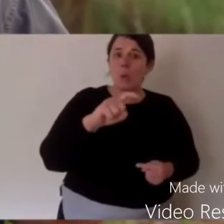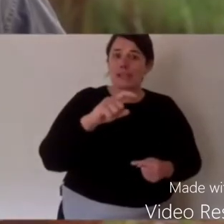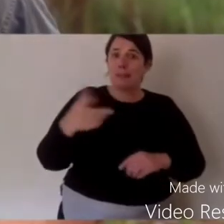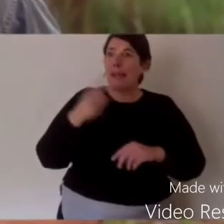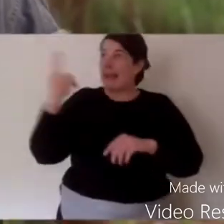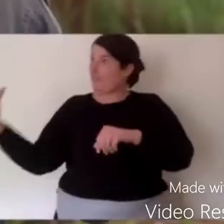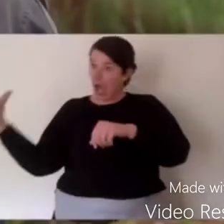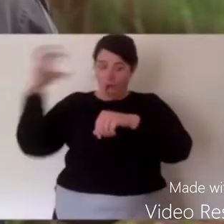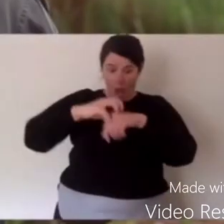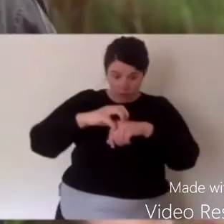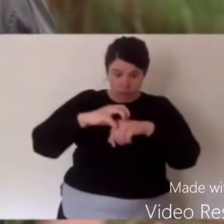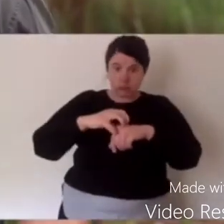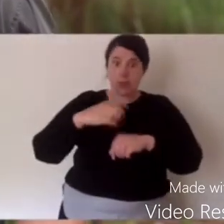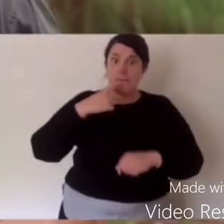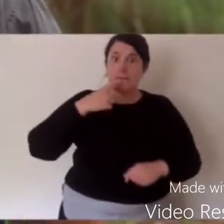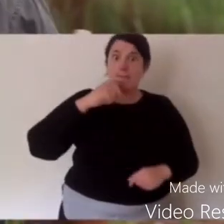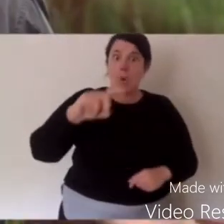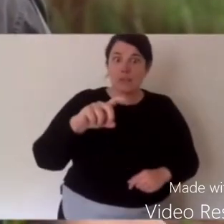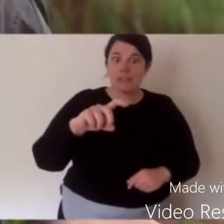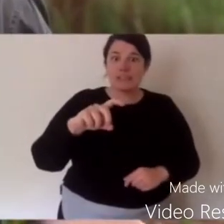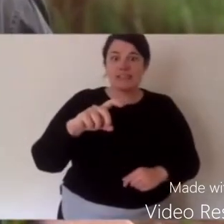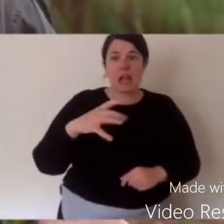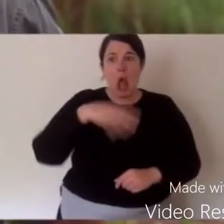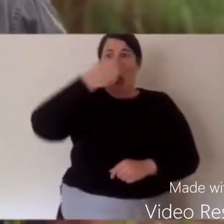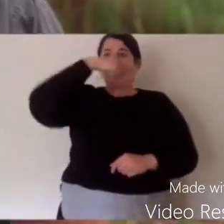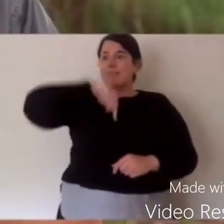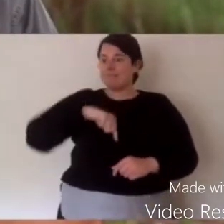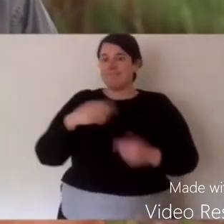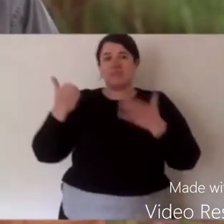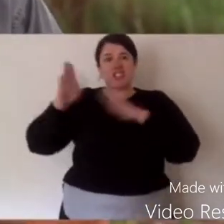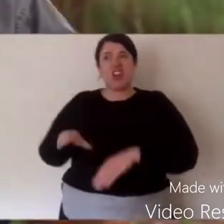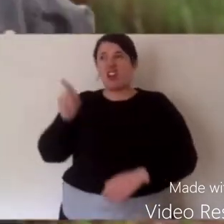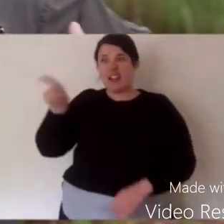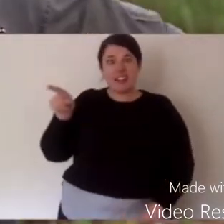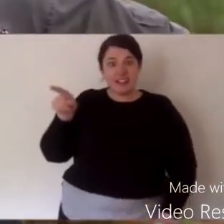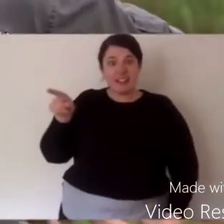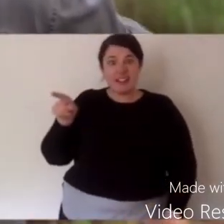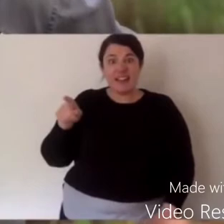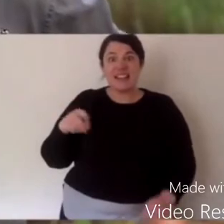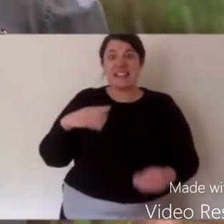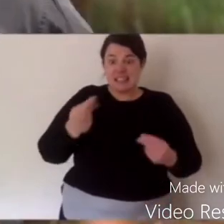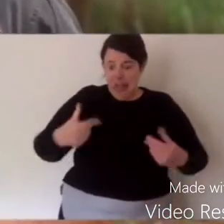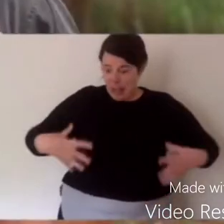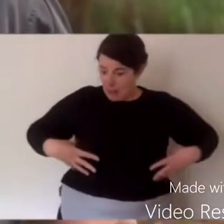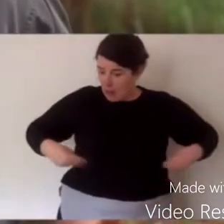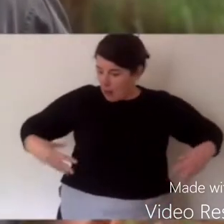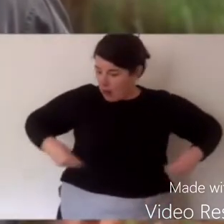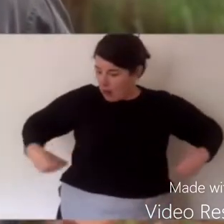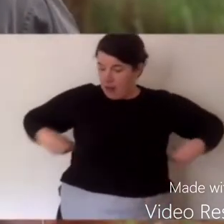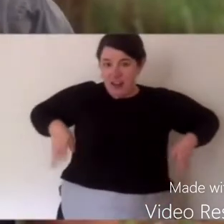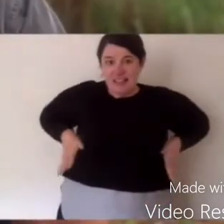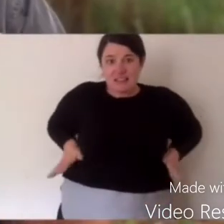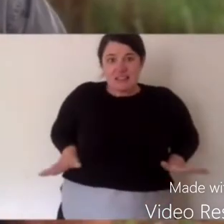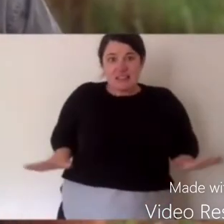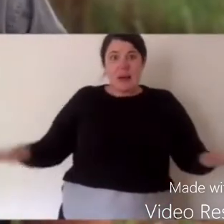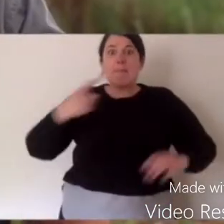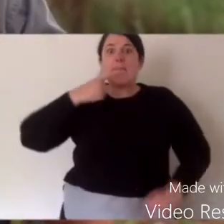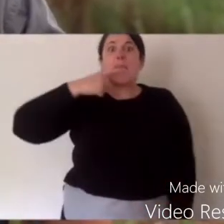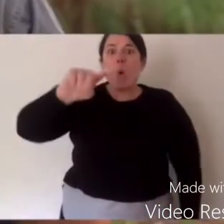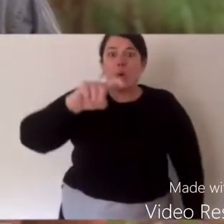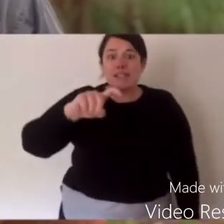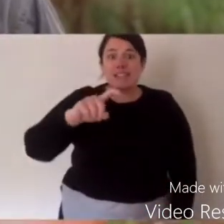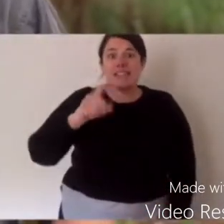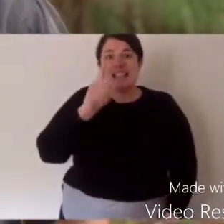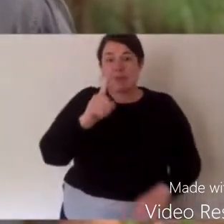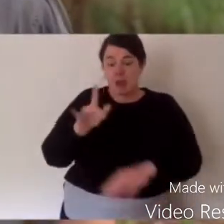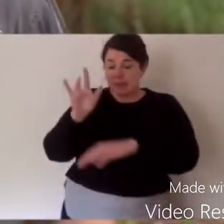predator's mouth. Bang, the predator's dead, no more threat. Other frogs excrete toxins through their skin. And some of them I've had it